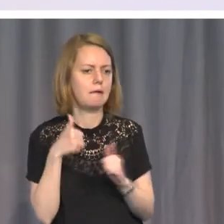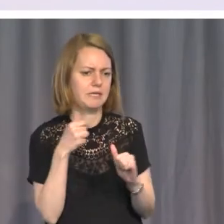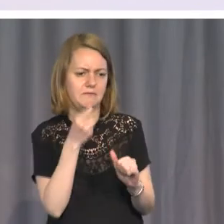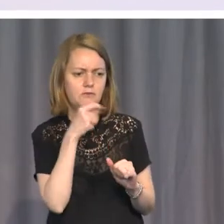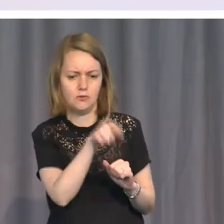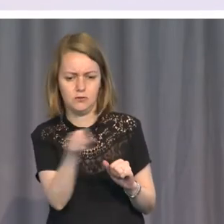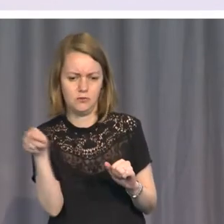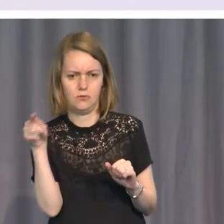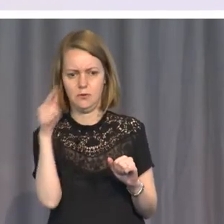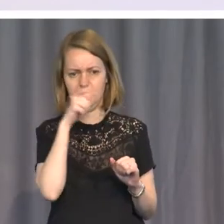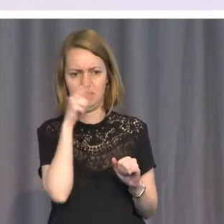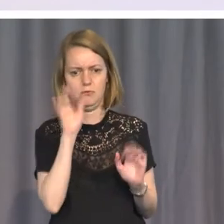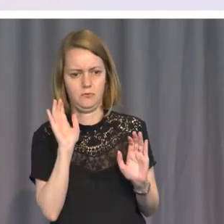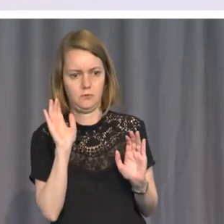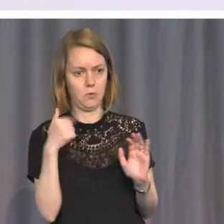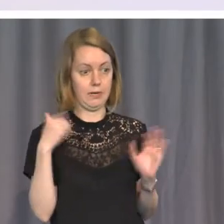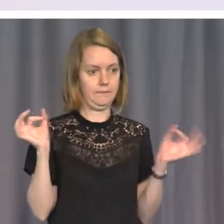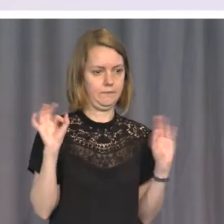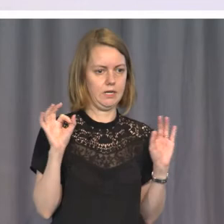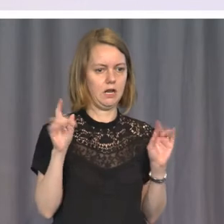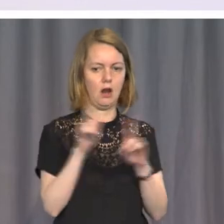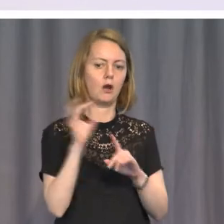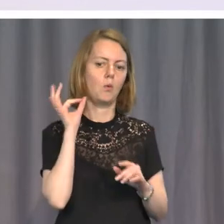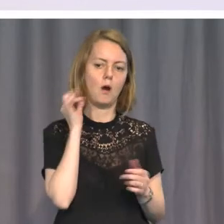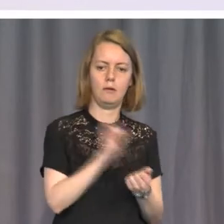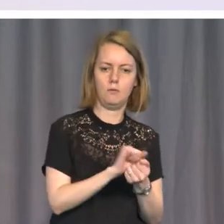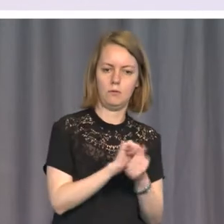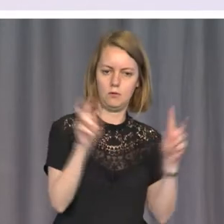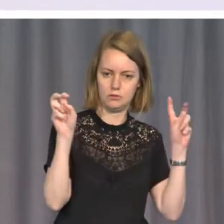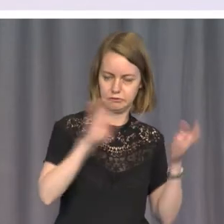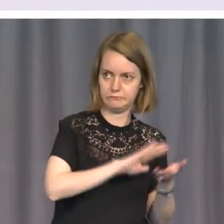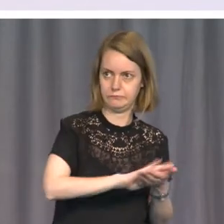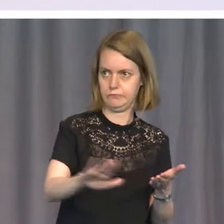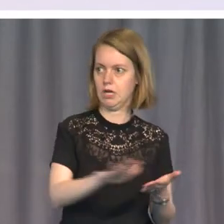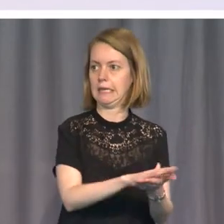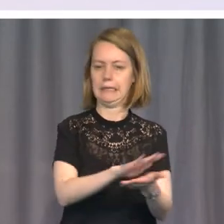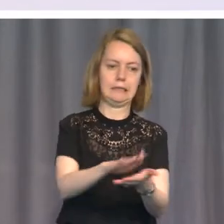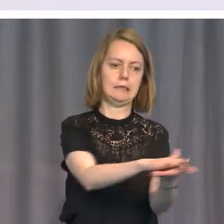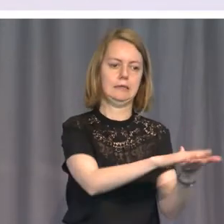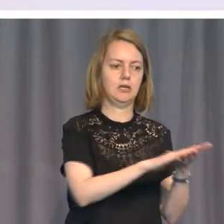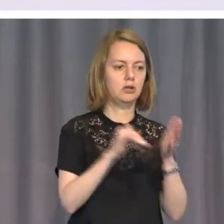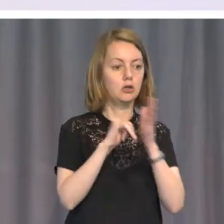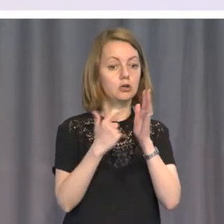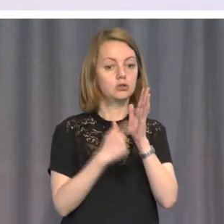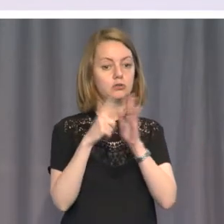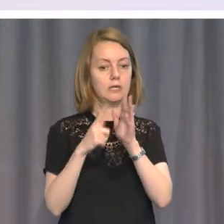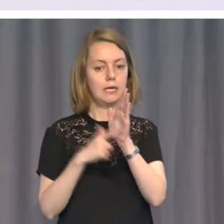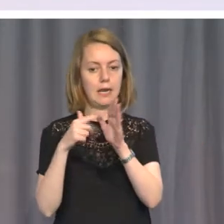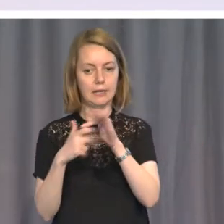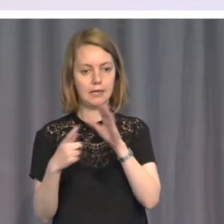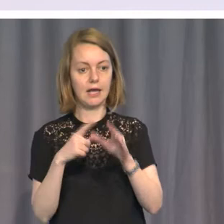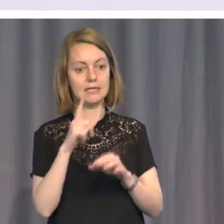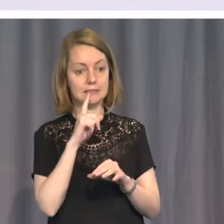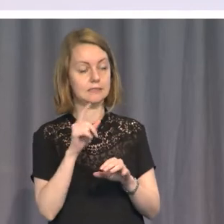They were out to whitewash the military. So Sri Lanka claims that the human rights